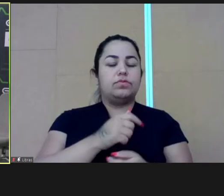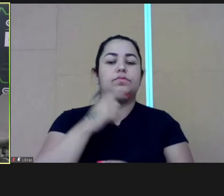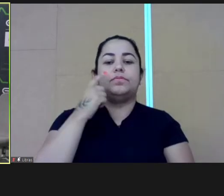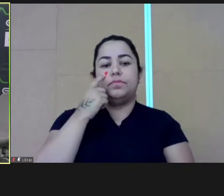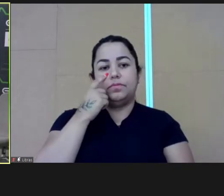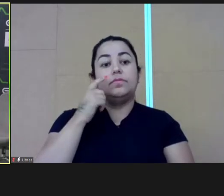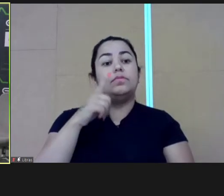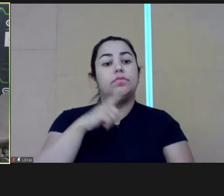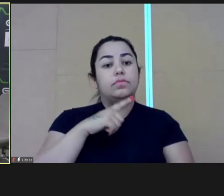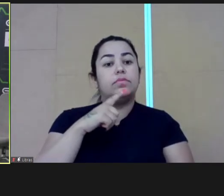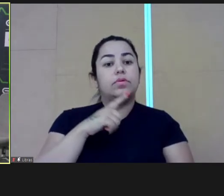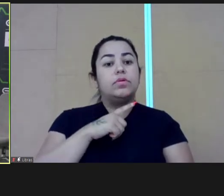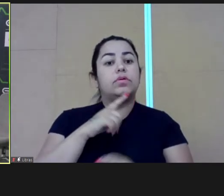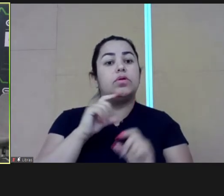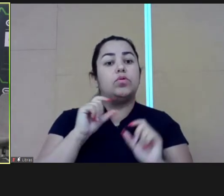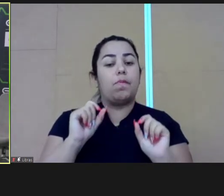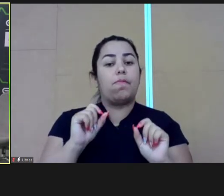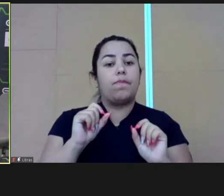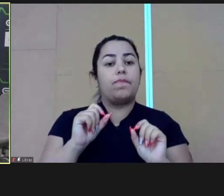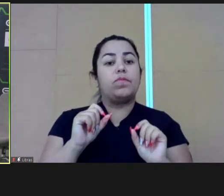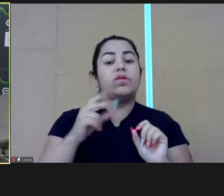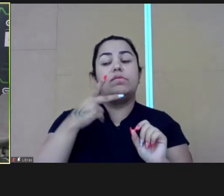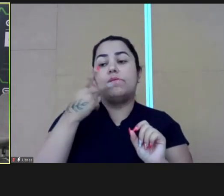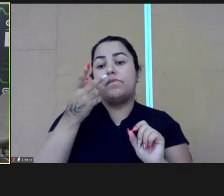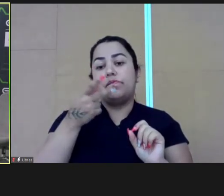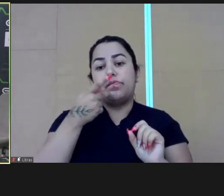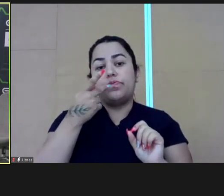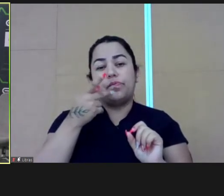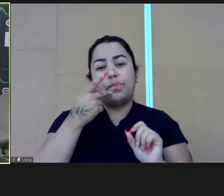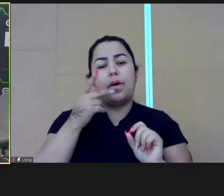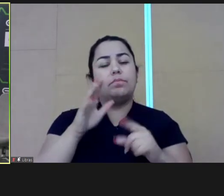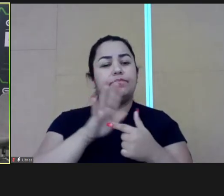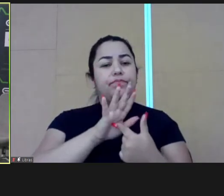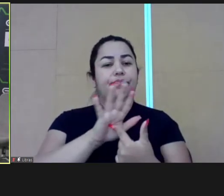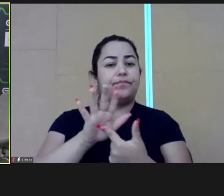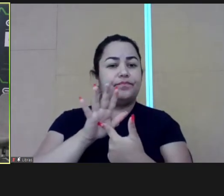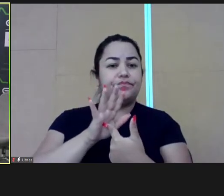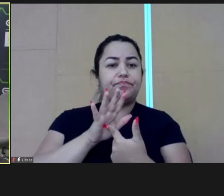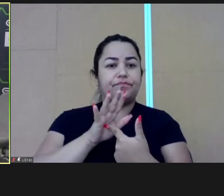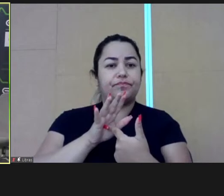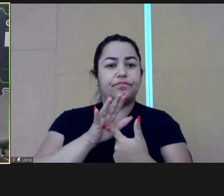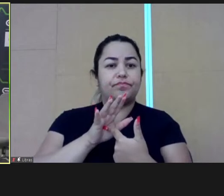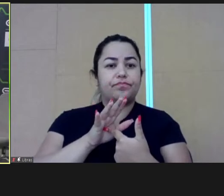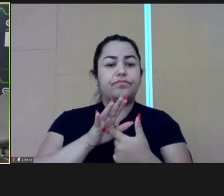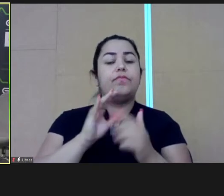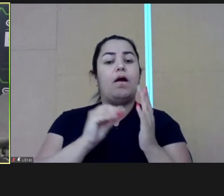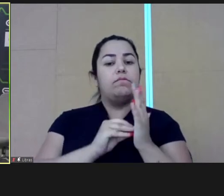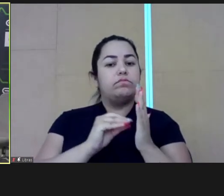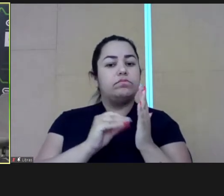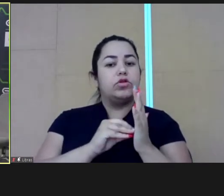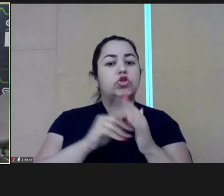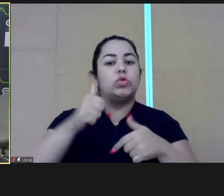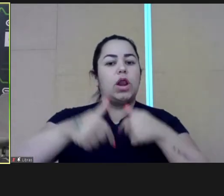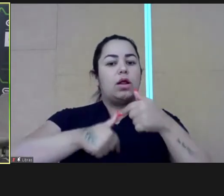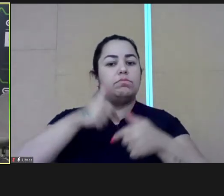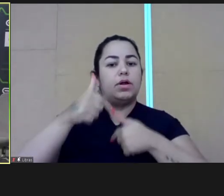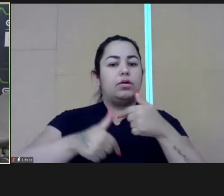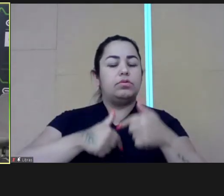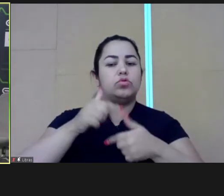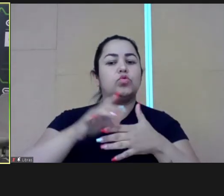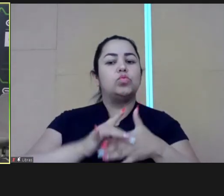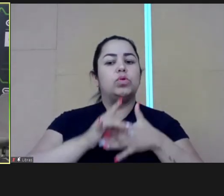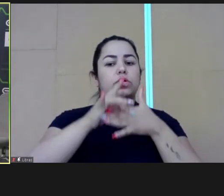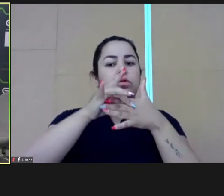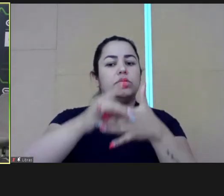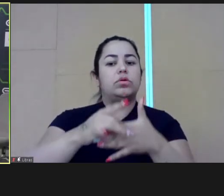and the investment for that. We have a retrospective here that demonstrates this trend